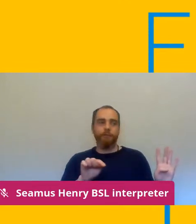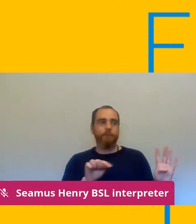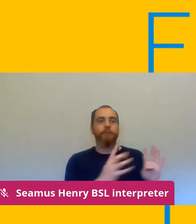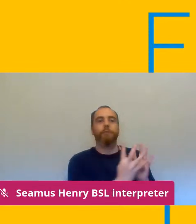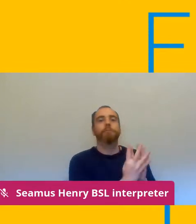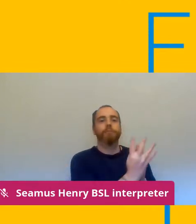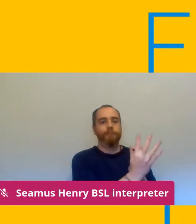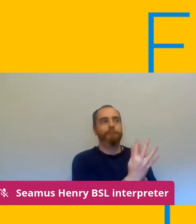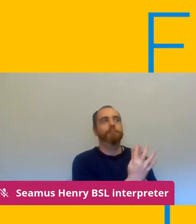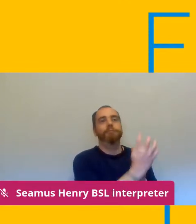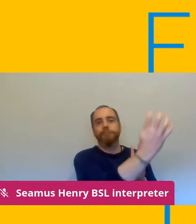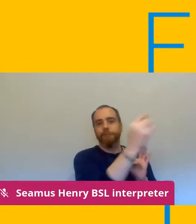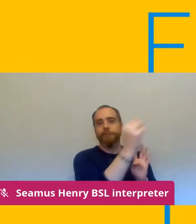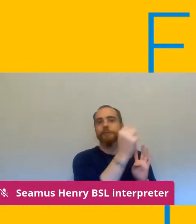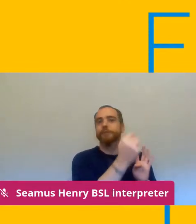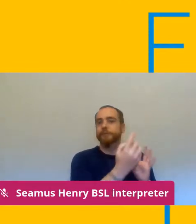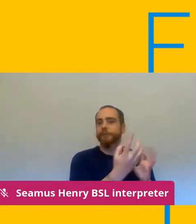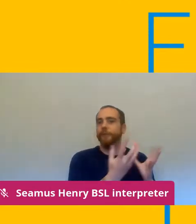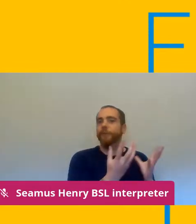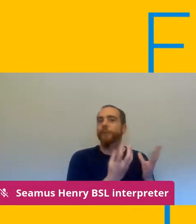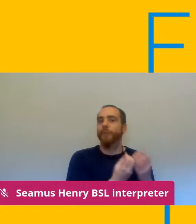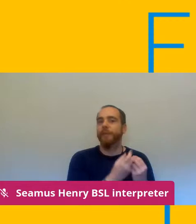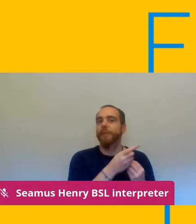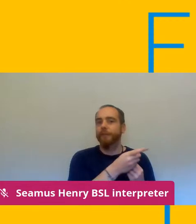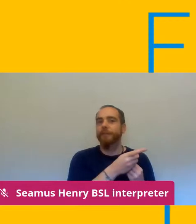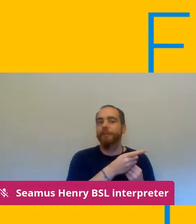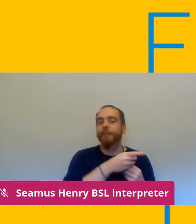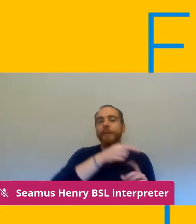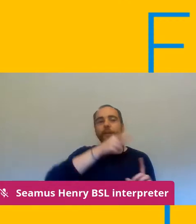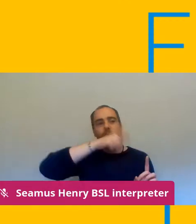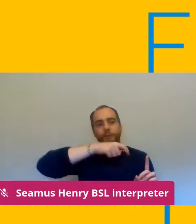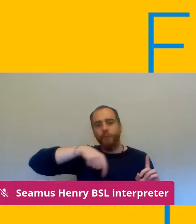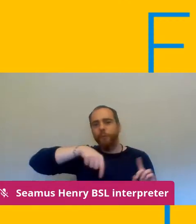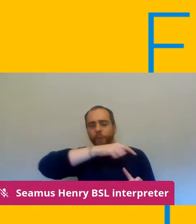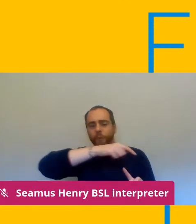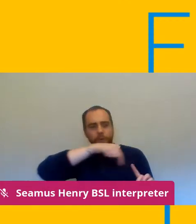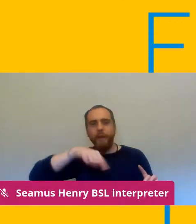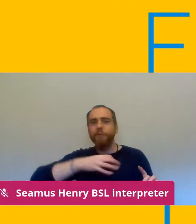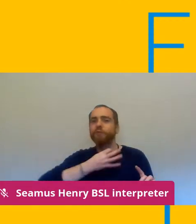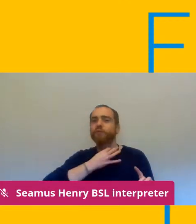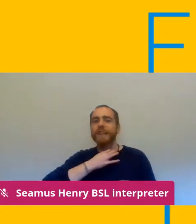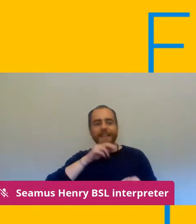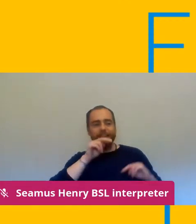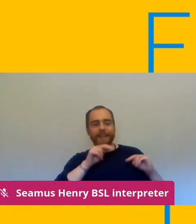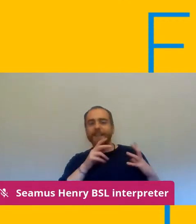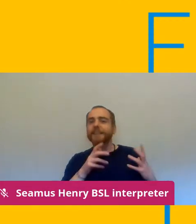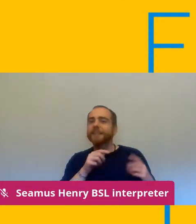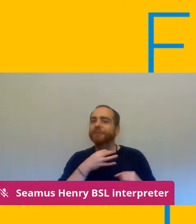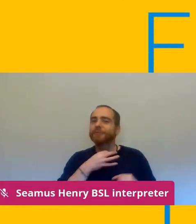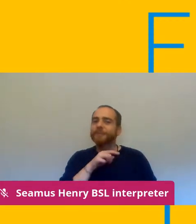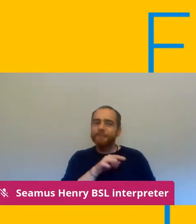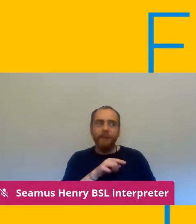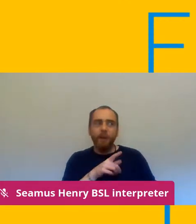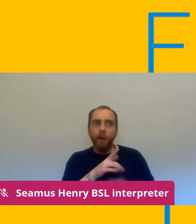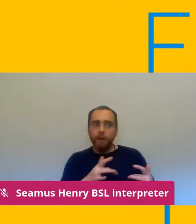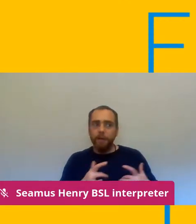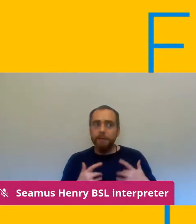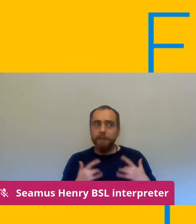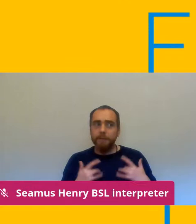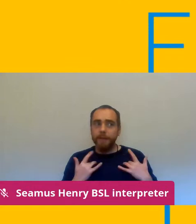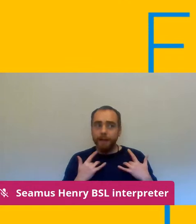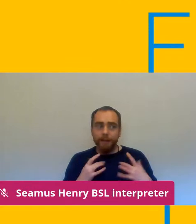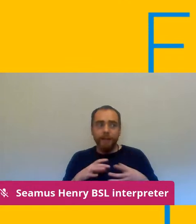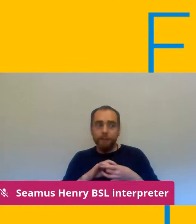assessing risks for individuals what what what is their feeling about returning to work do they feel anxious